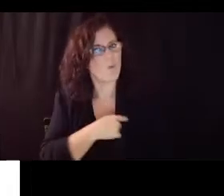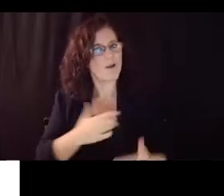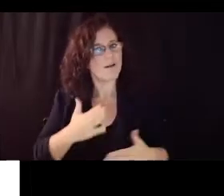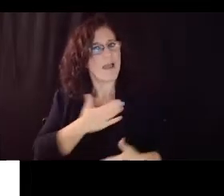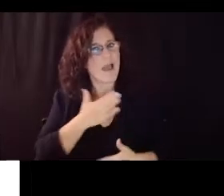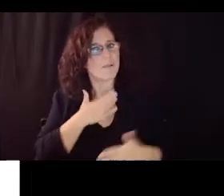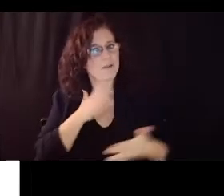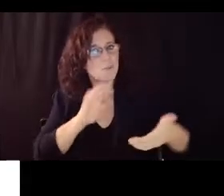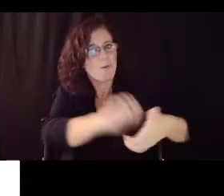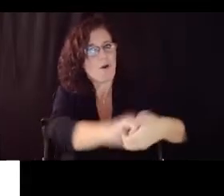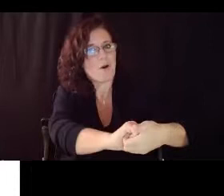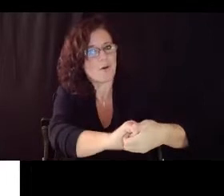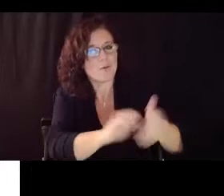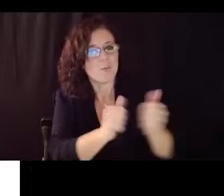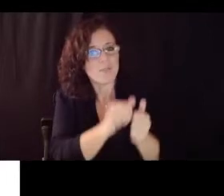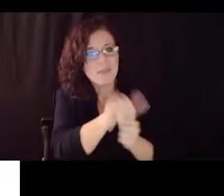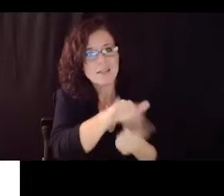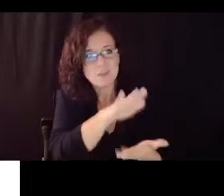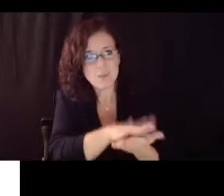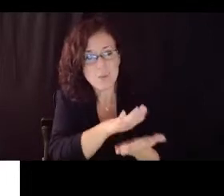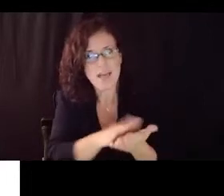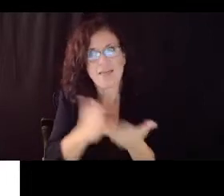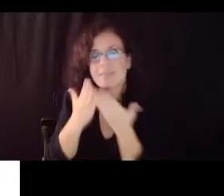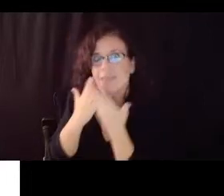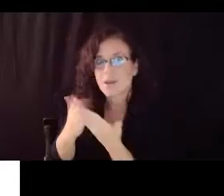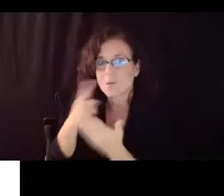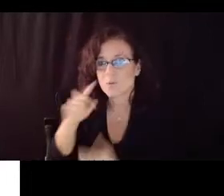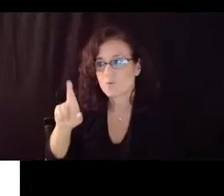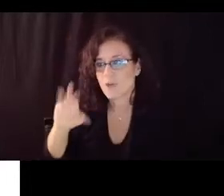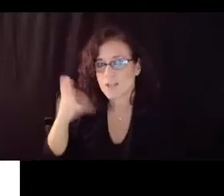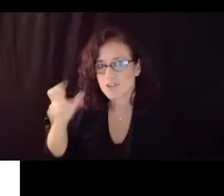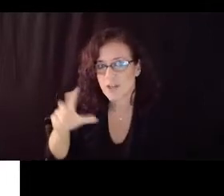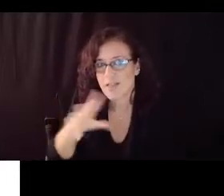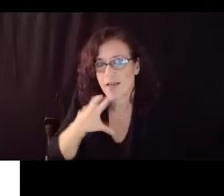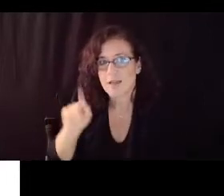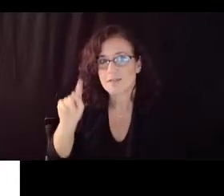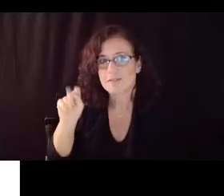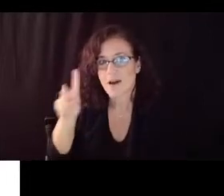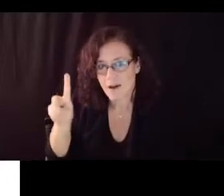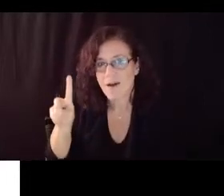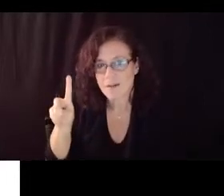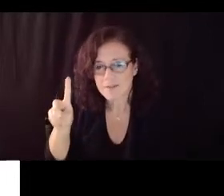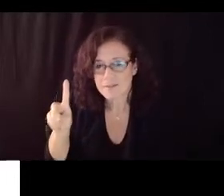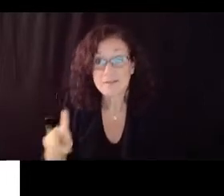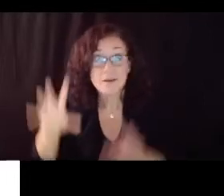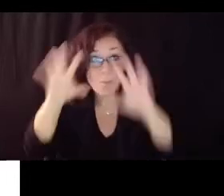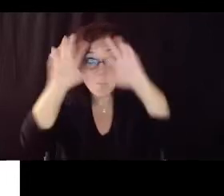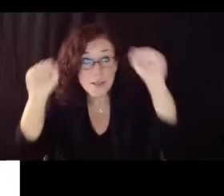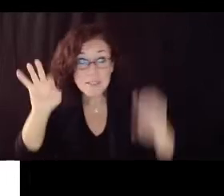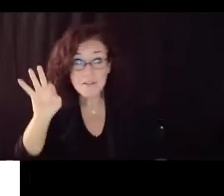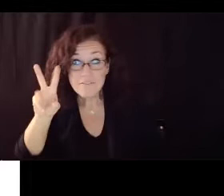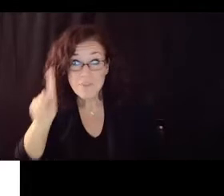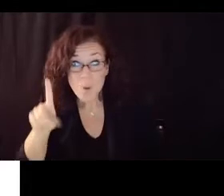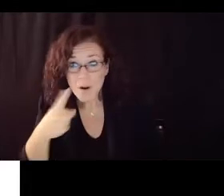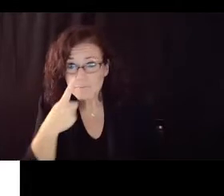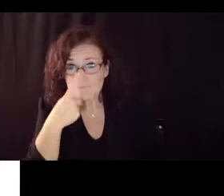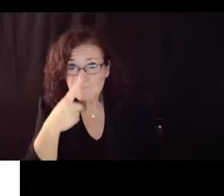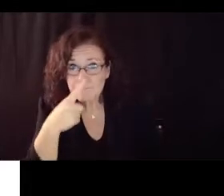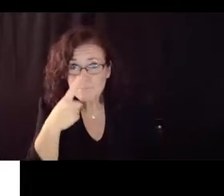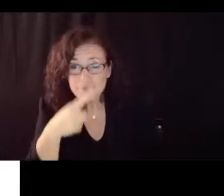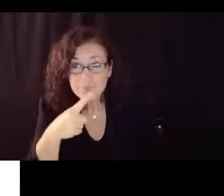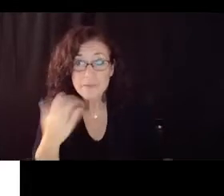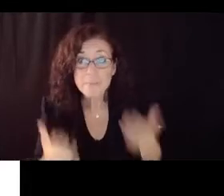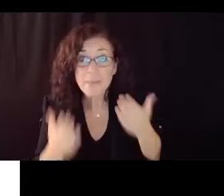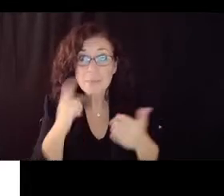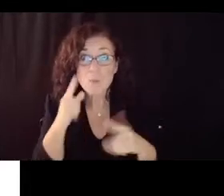and they're so grateful to both rachel and todd president uh ford if it's okay with you is it appropriate might we